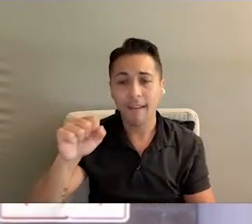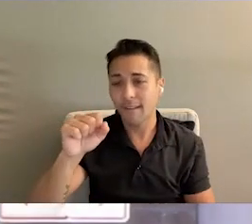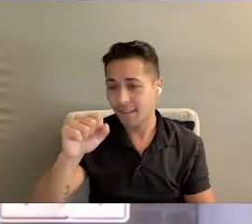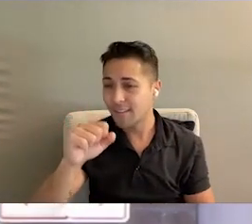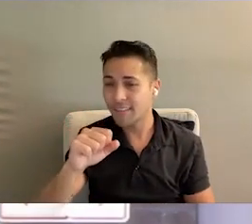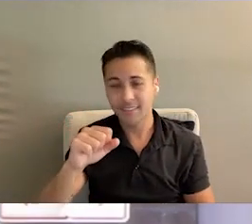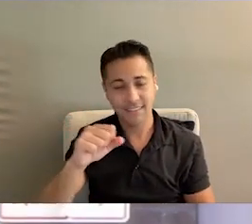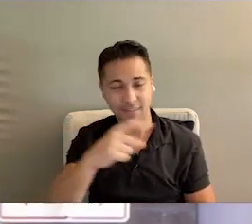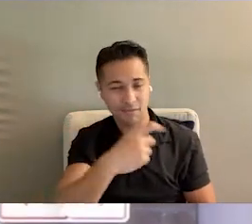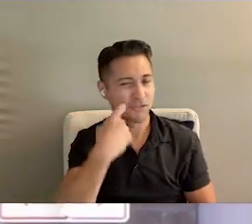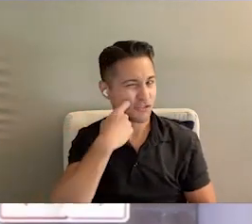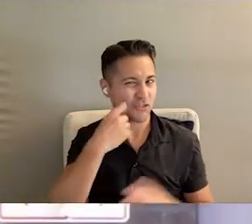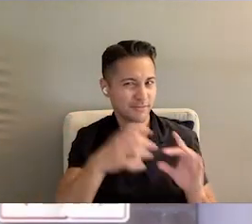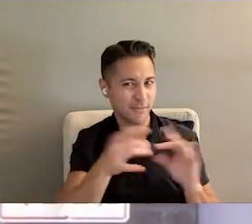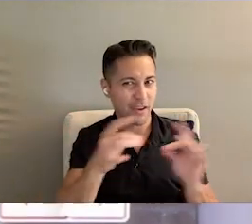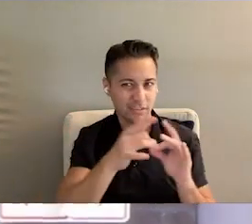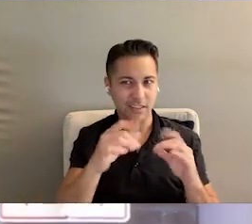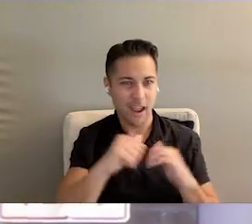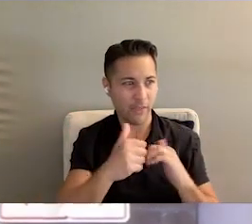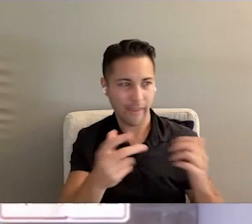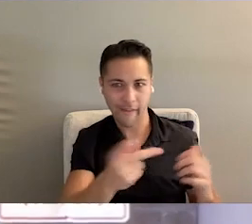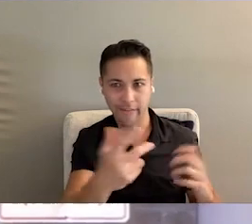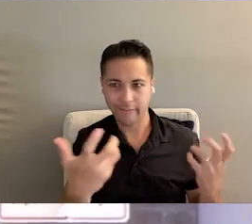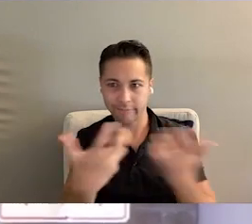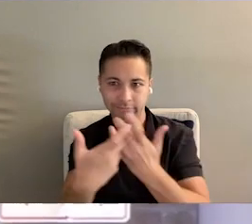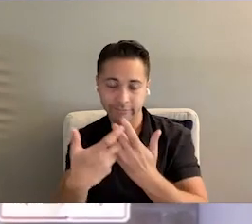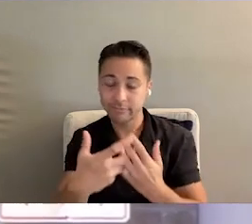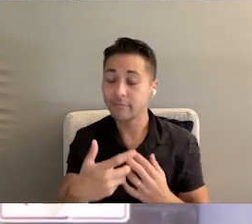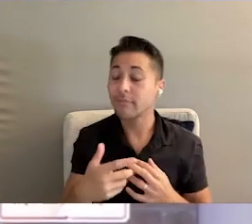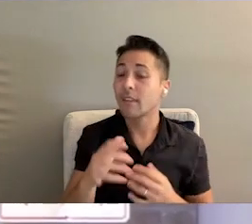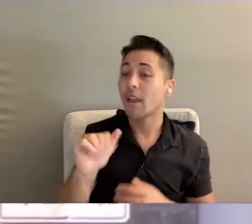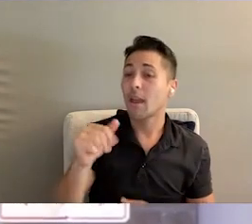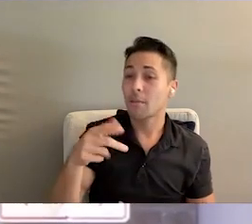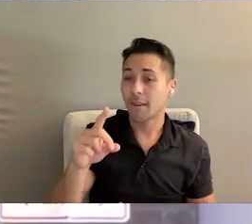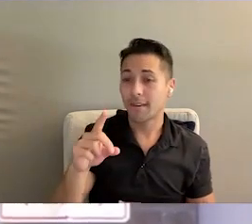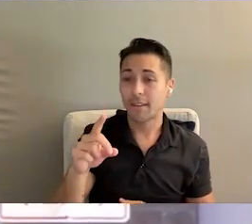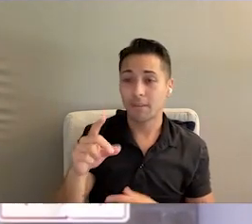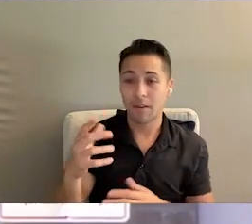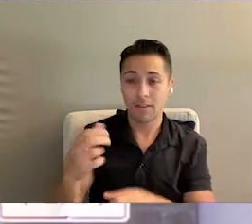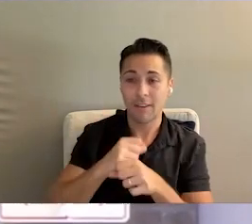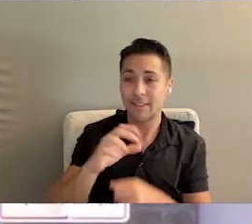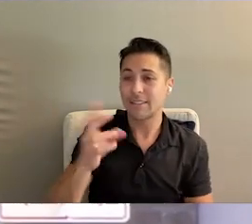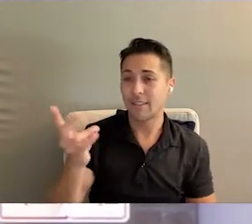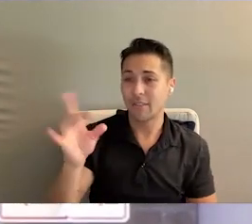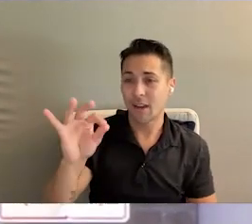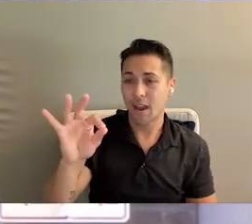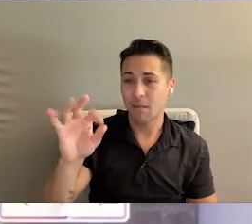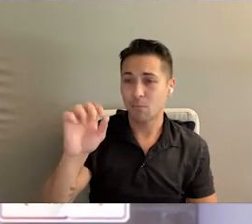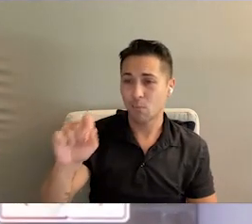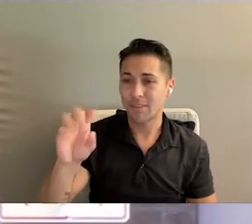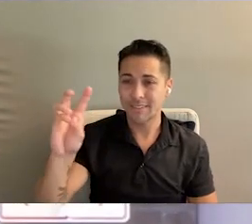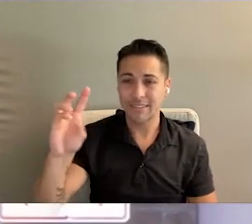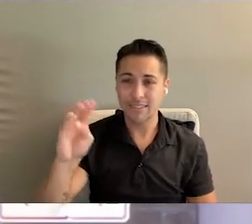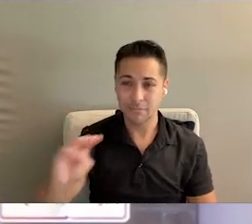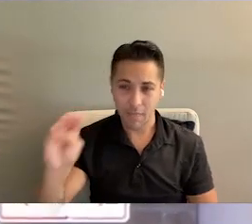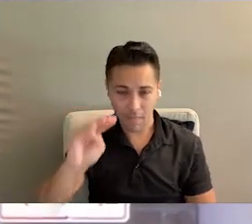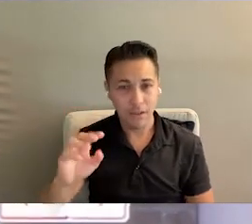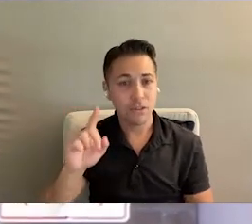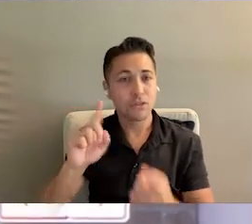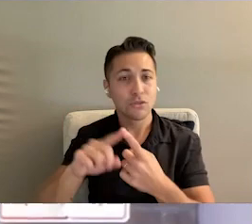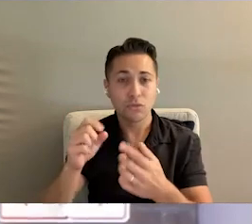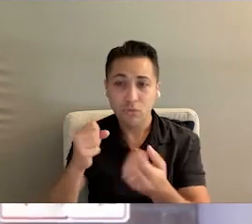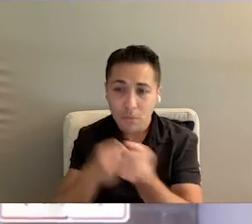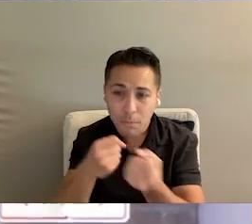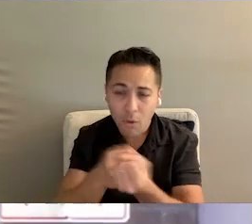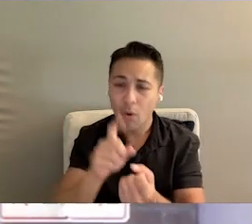in areas as Director Hatch has mentioned. As it relates to the budget, APD is set to receive $79.6 million to support an